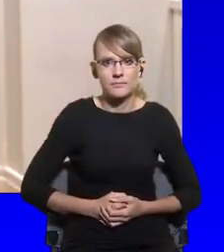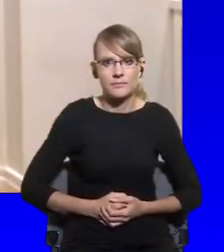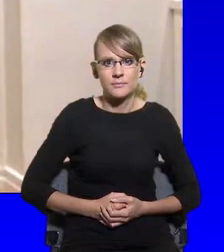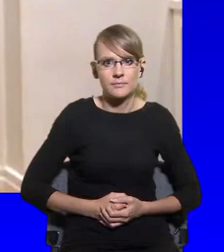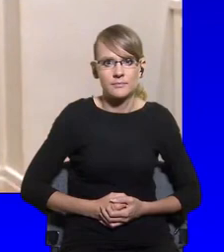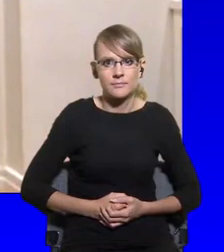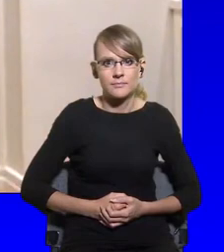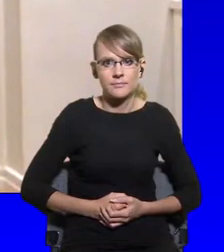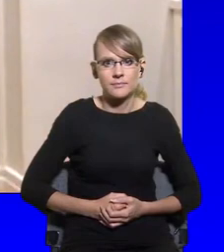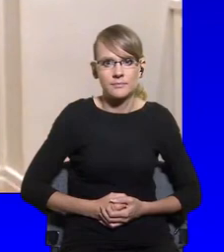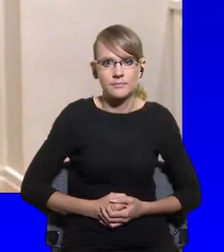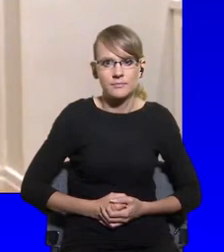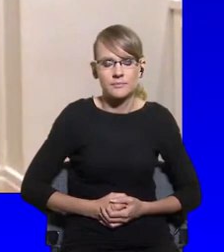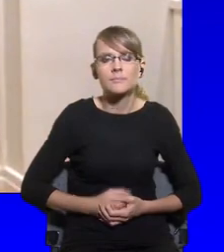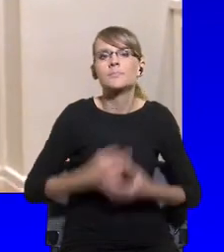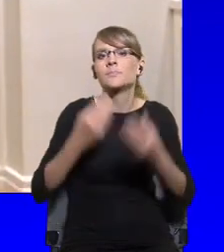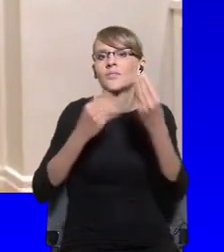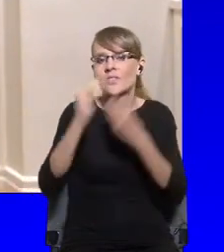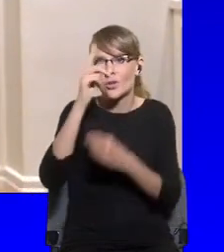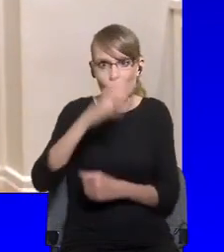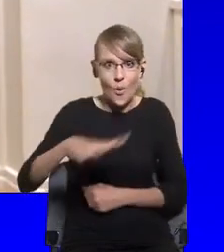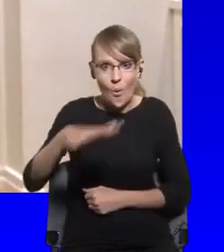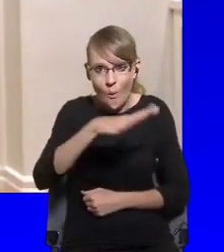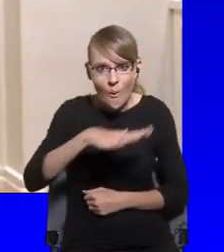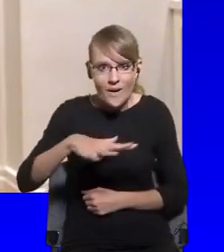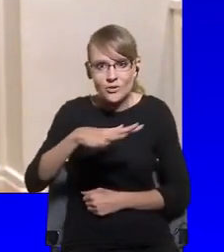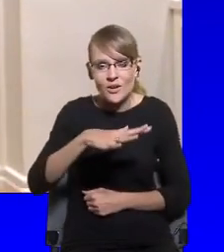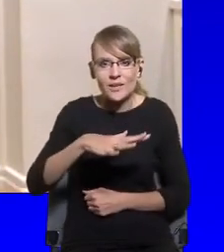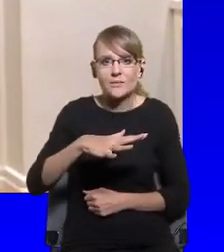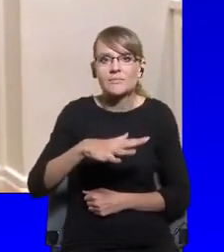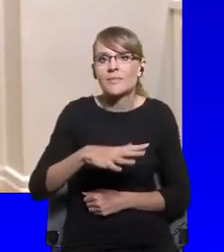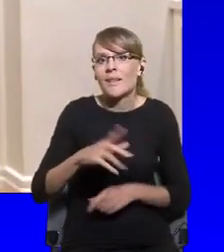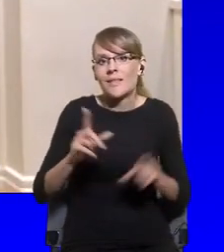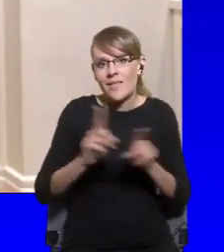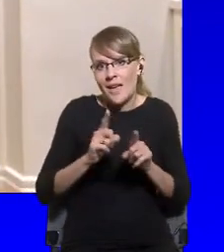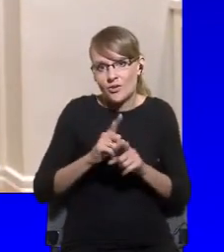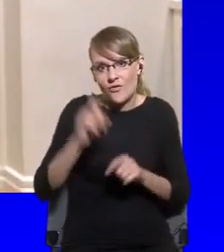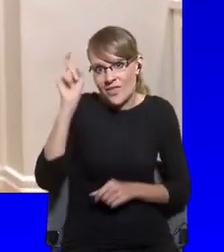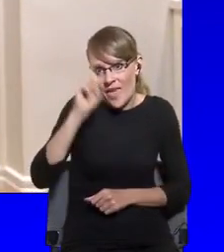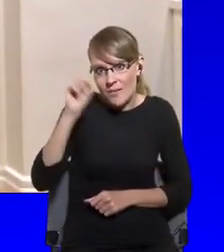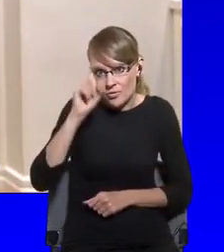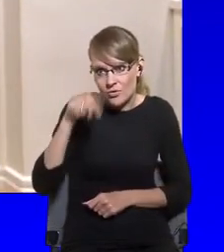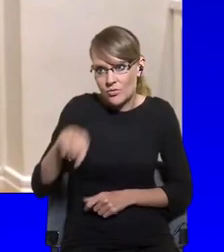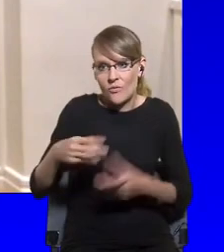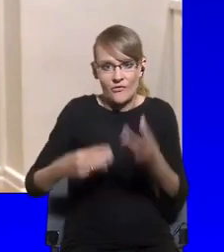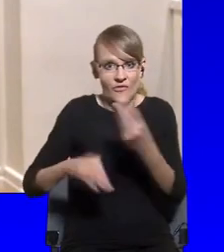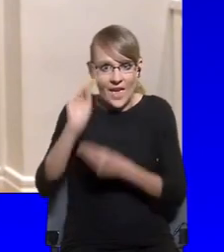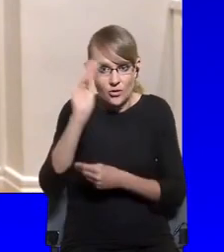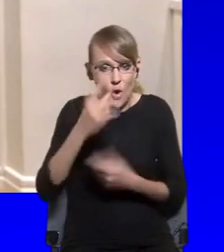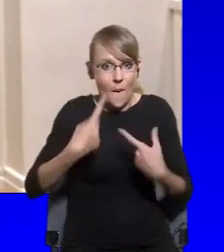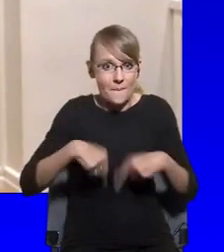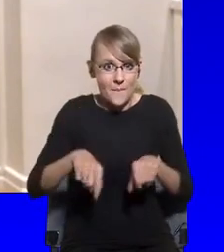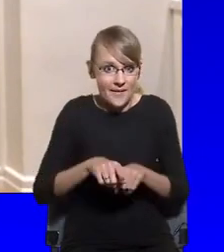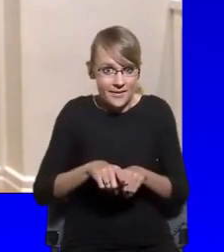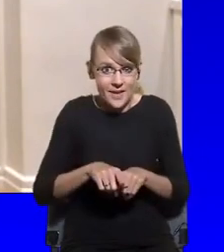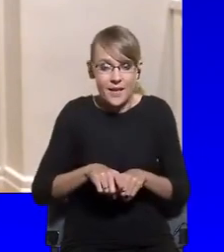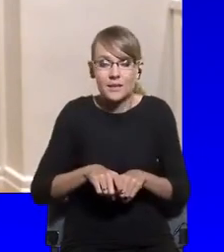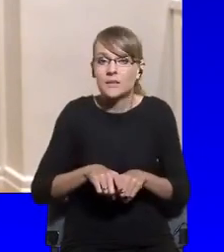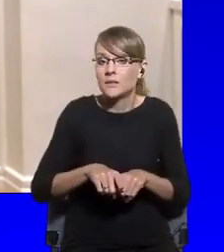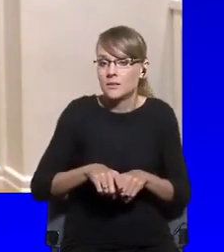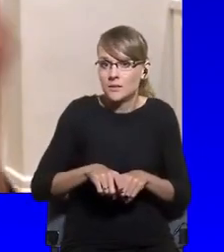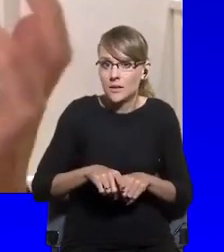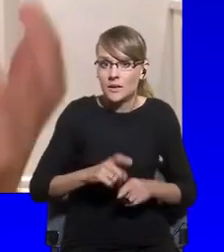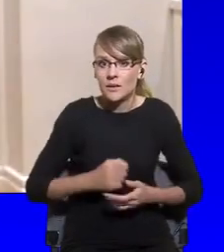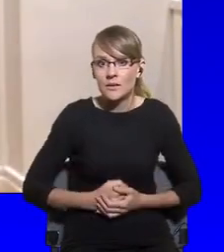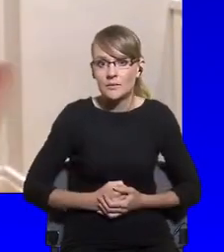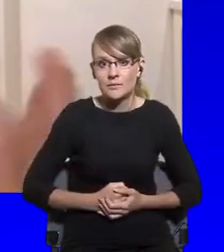societies, also my home country of Germany, these are the large majority citizens that sort of